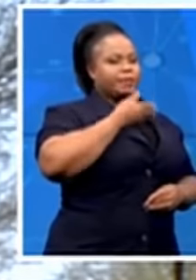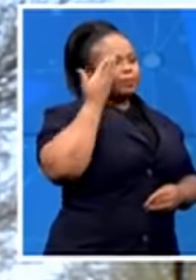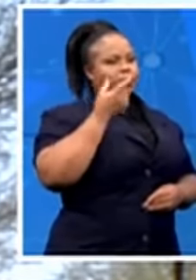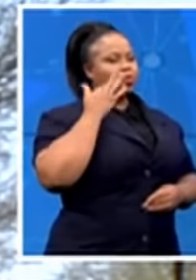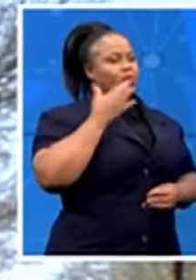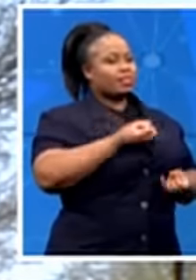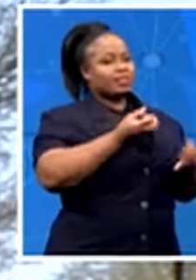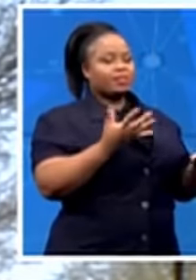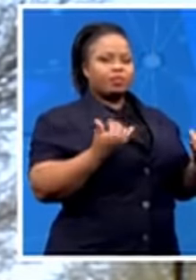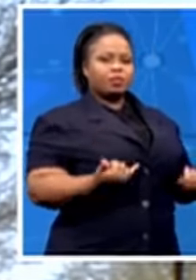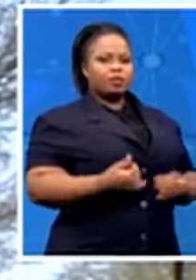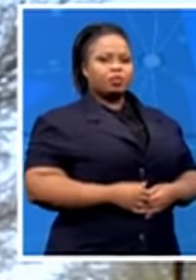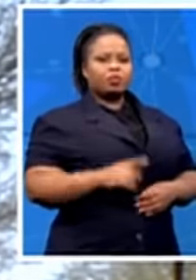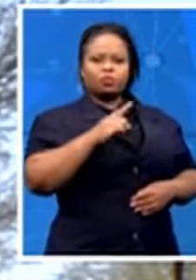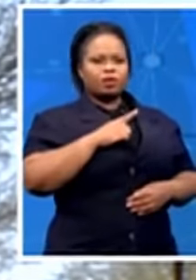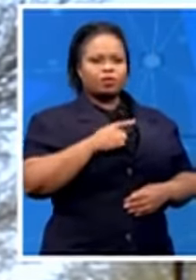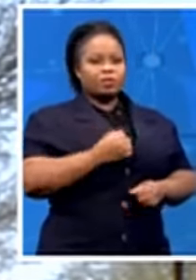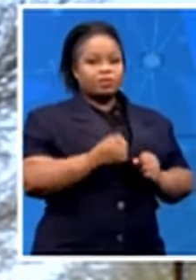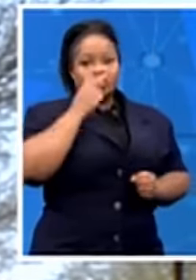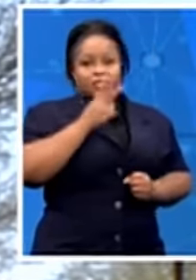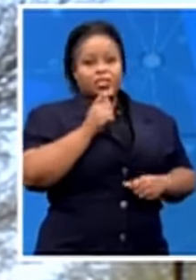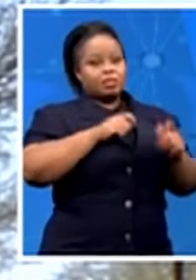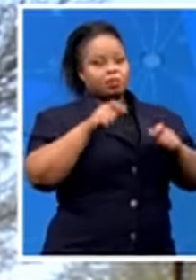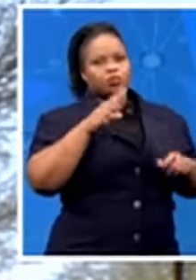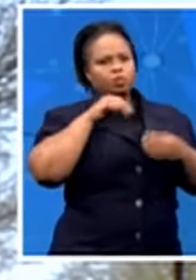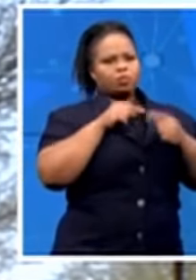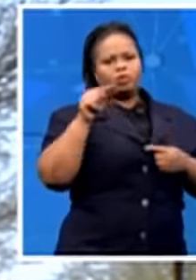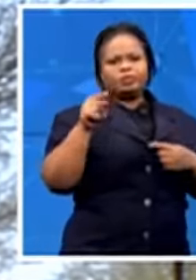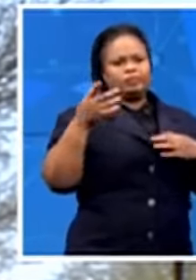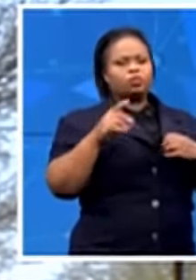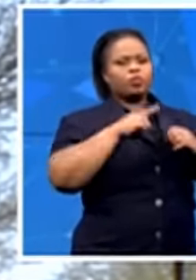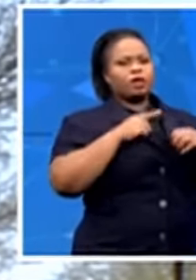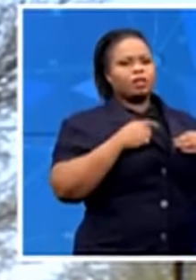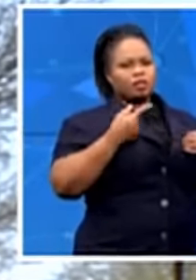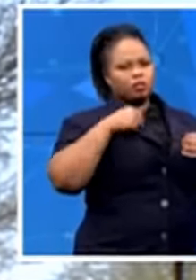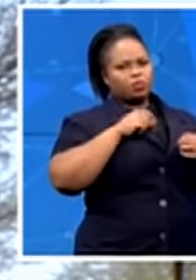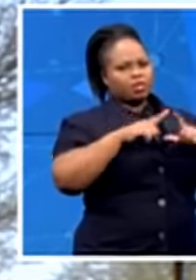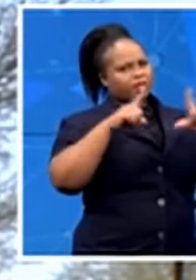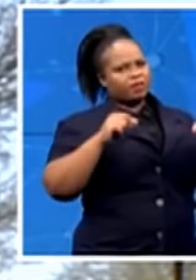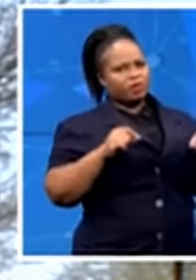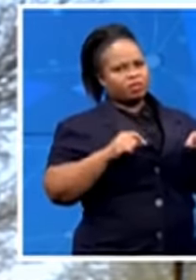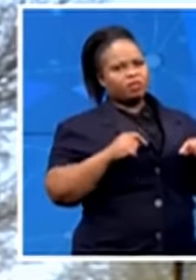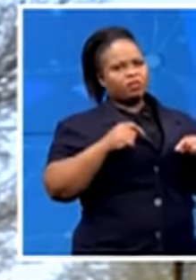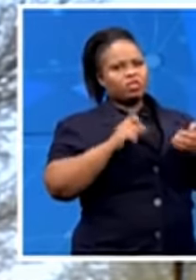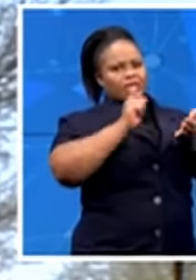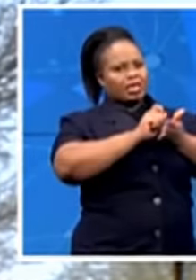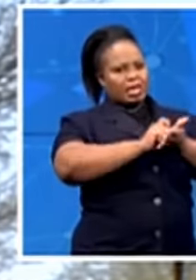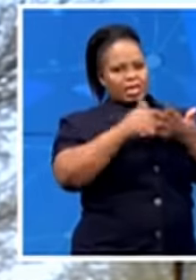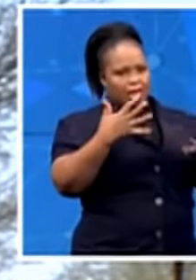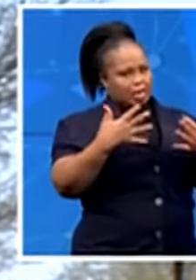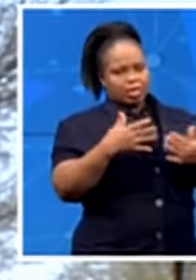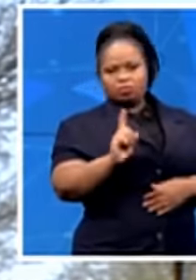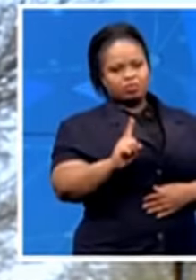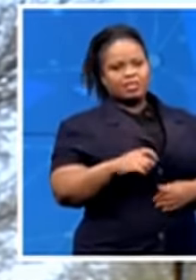the vouchers that people have spoken about. The vouchers that we referred to are not a handwritten voucher. It's like a ticket that has been